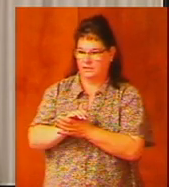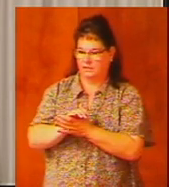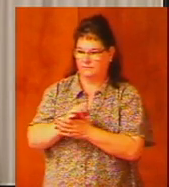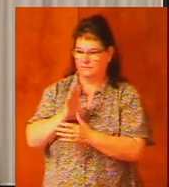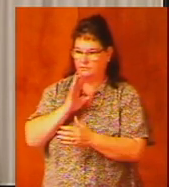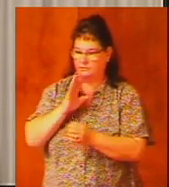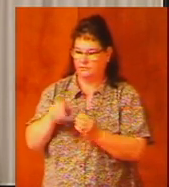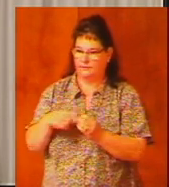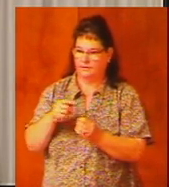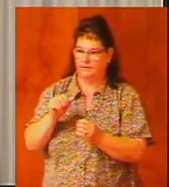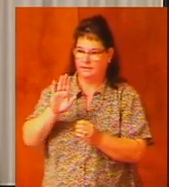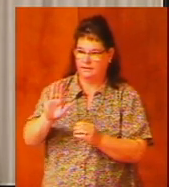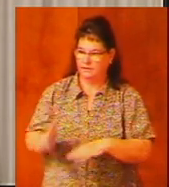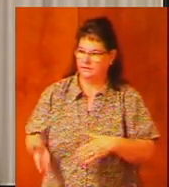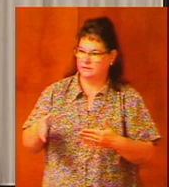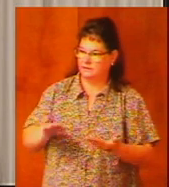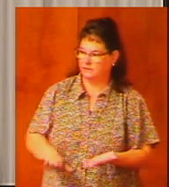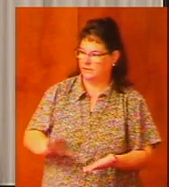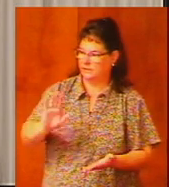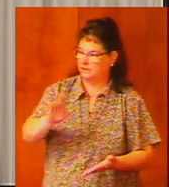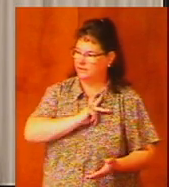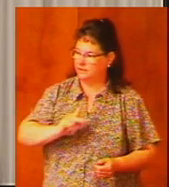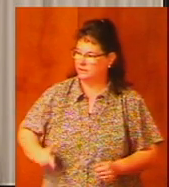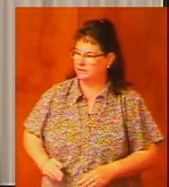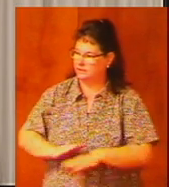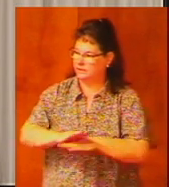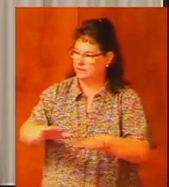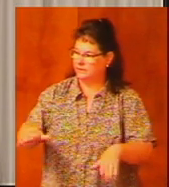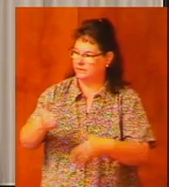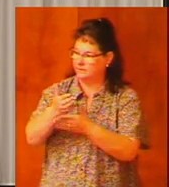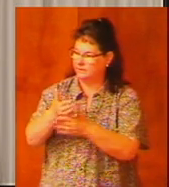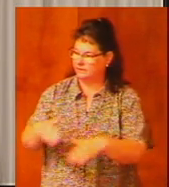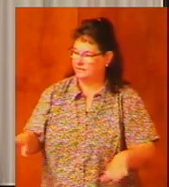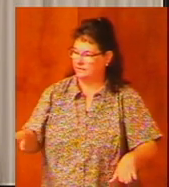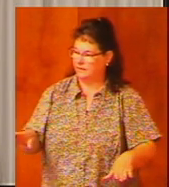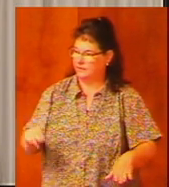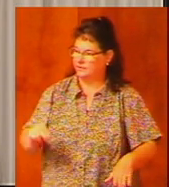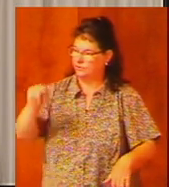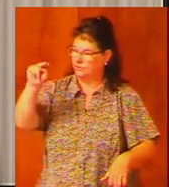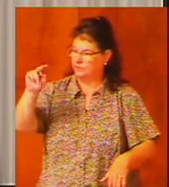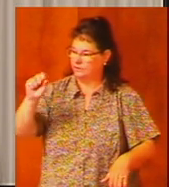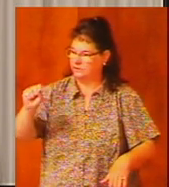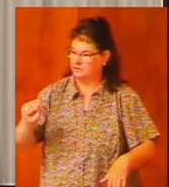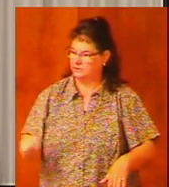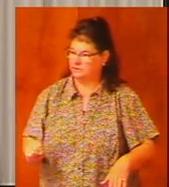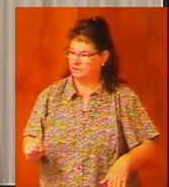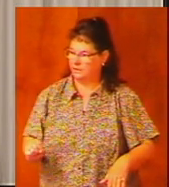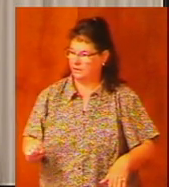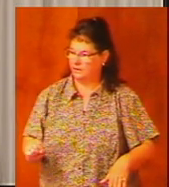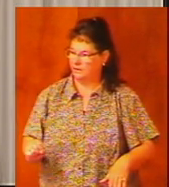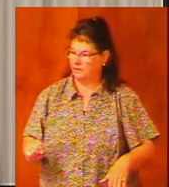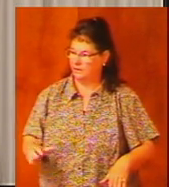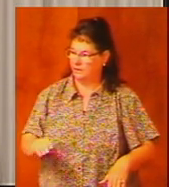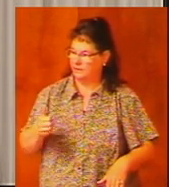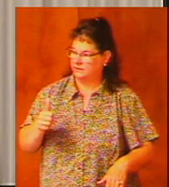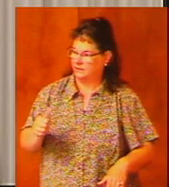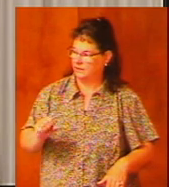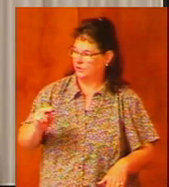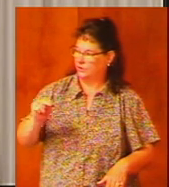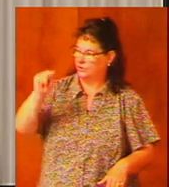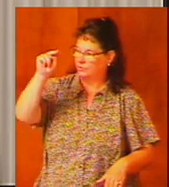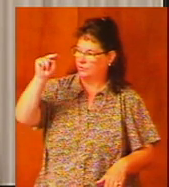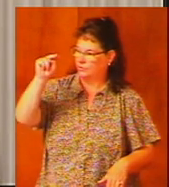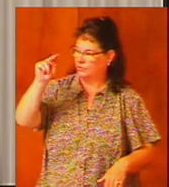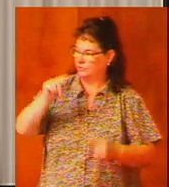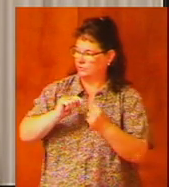at his death, his kingdom divided north and south and the ten northern